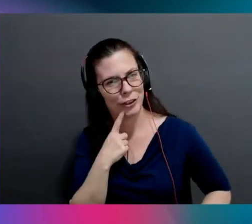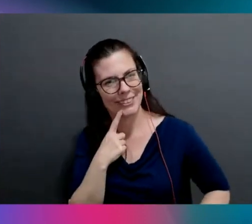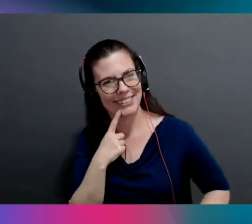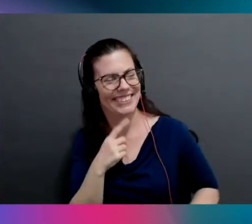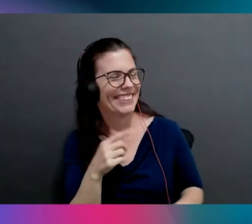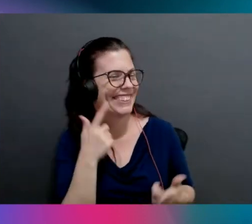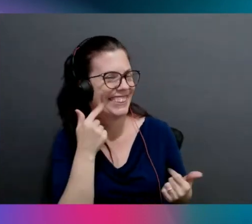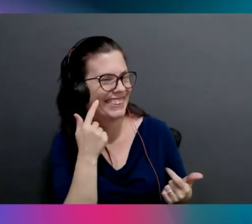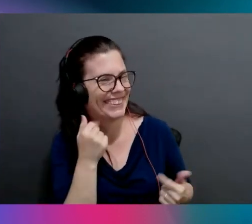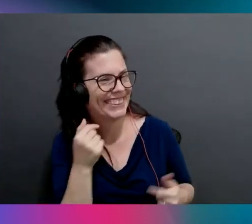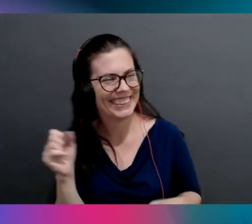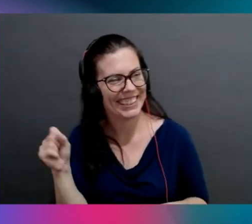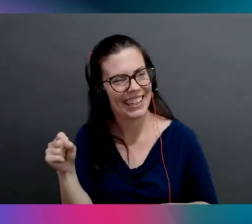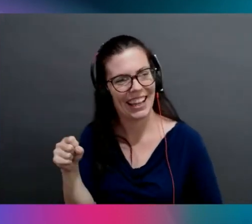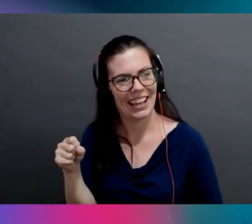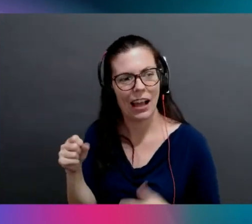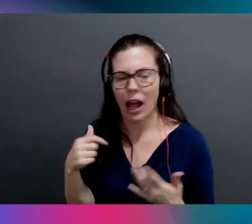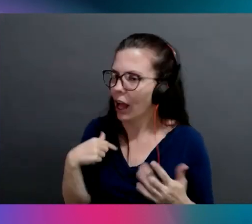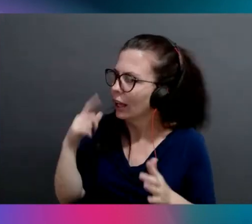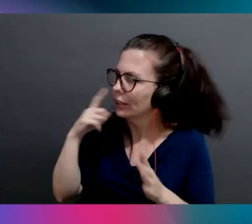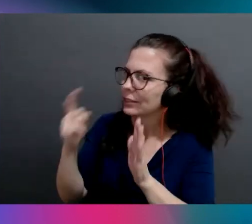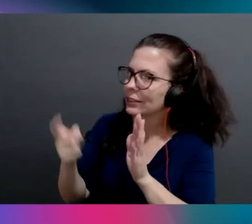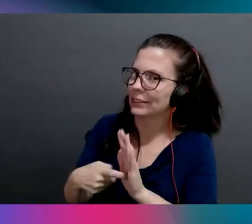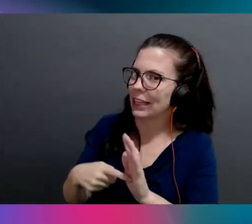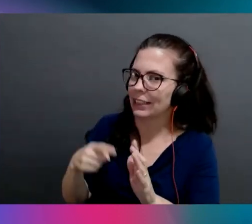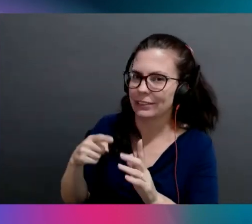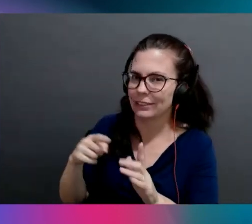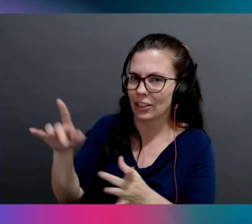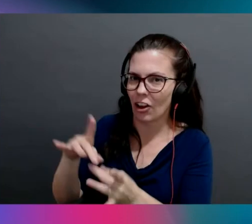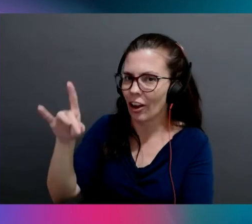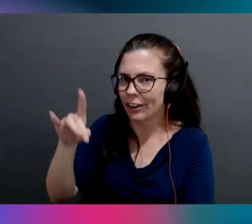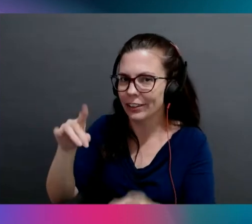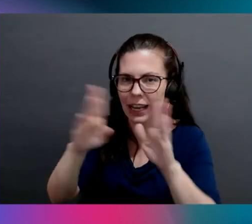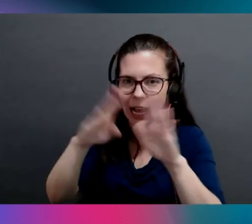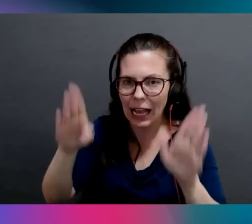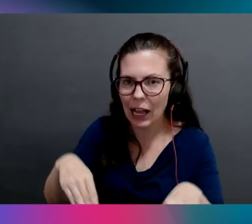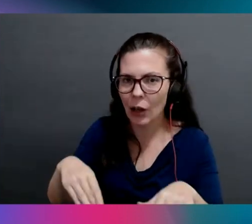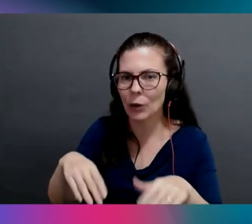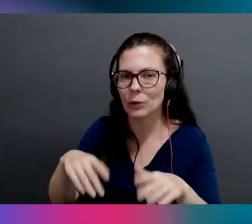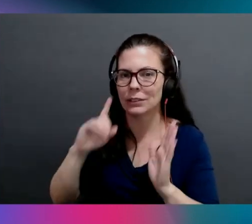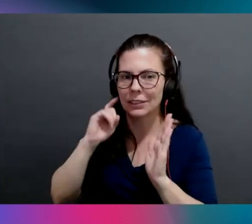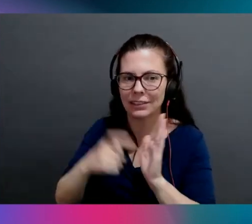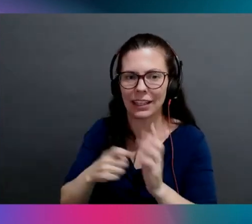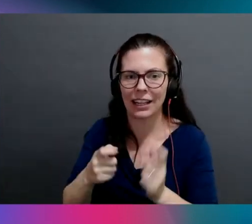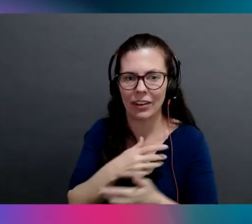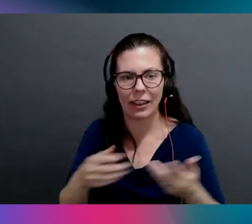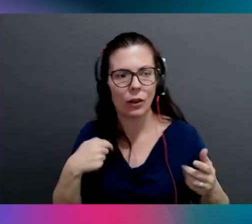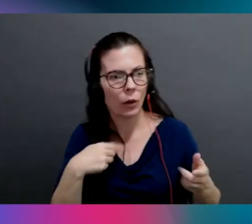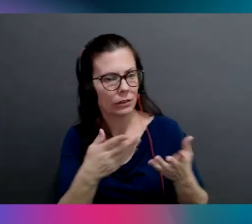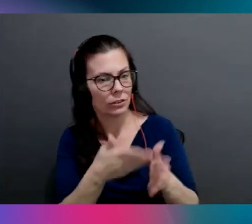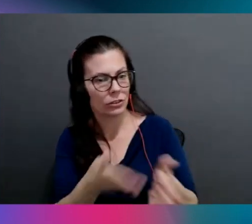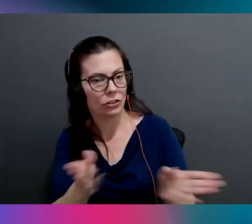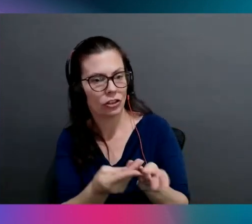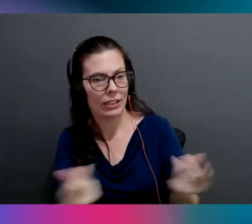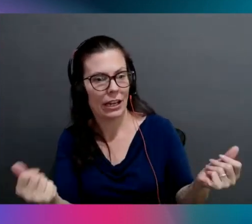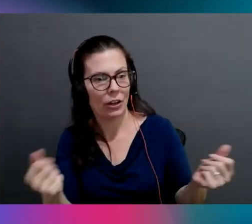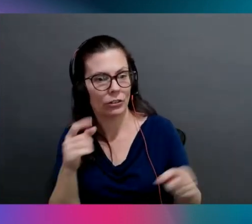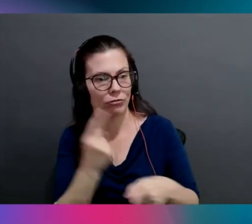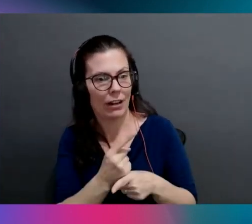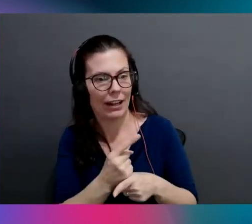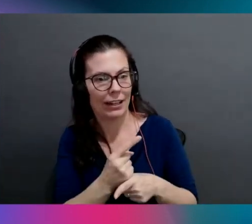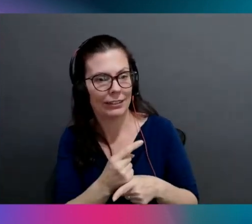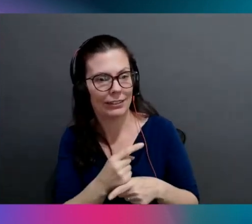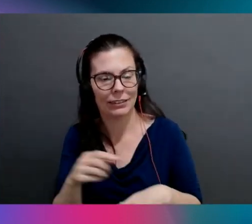Yeah. Interesting. Can I detect a haunted anything? Haunted house? I think that's, we want to solve the most generic version of the problem we can, right? Yeah. Yeah.